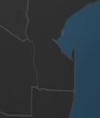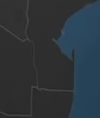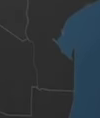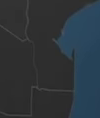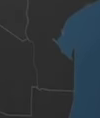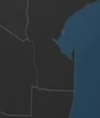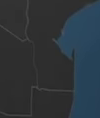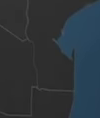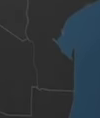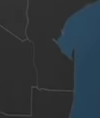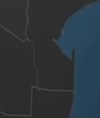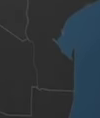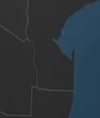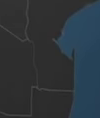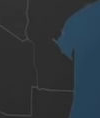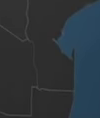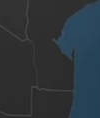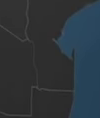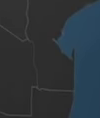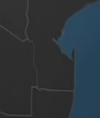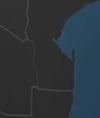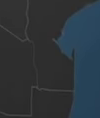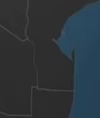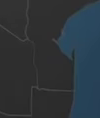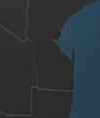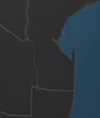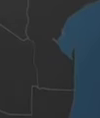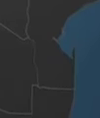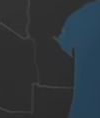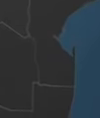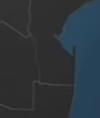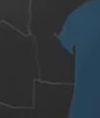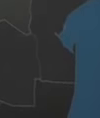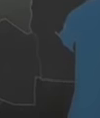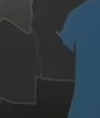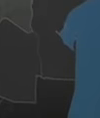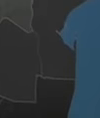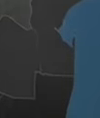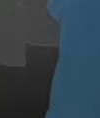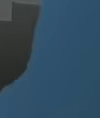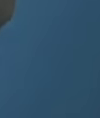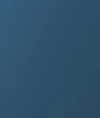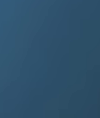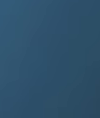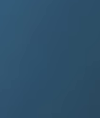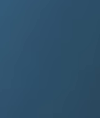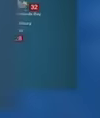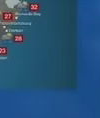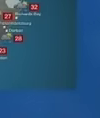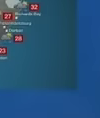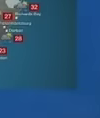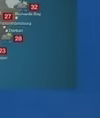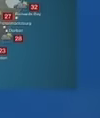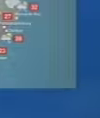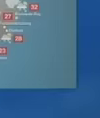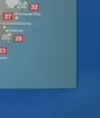thundershowers in the province where temperatures are expected to stay below 30 degrees Celsius. Let's take a look further ahead to your